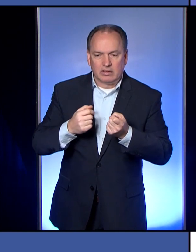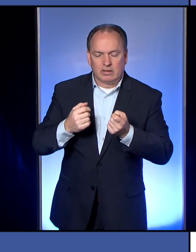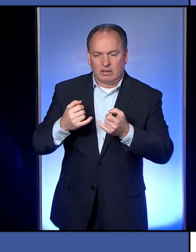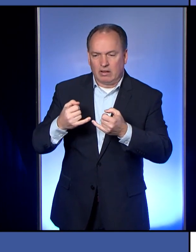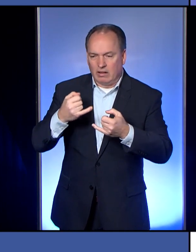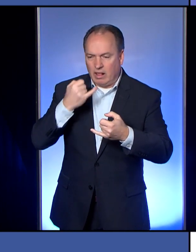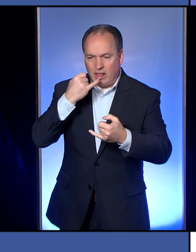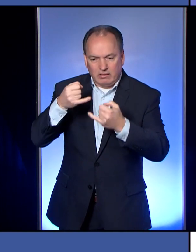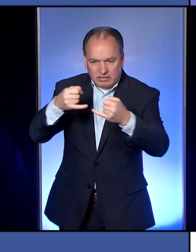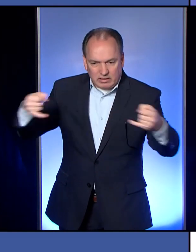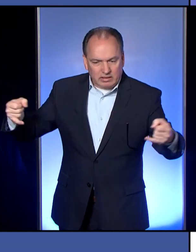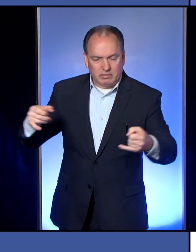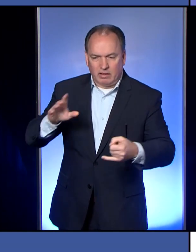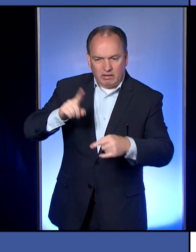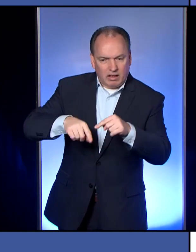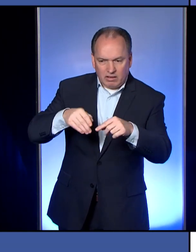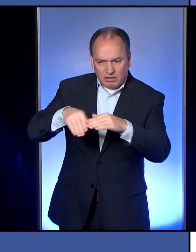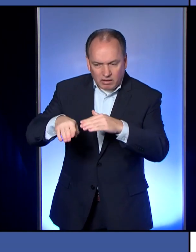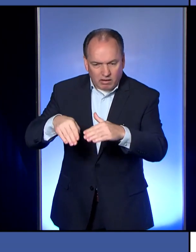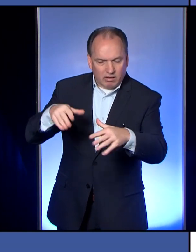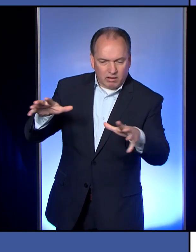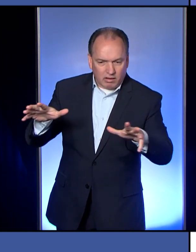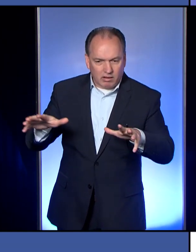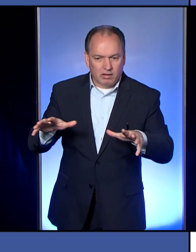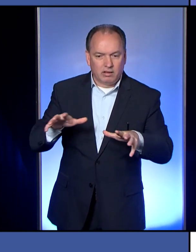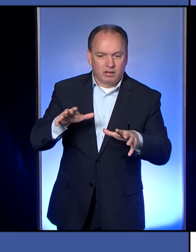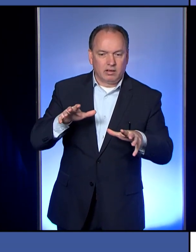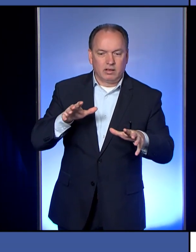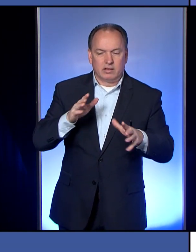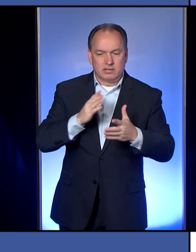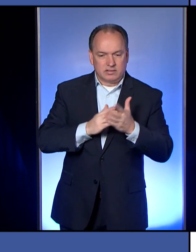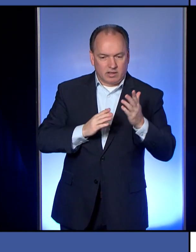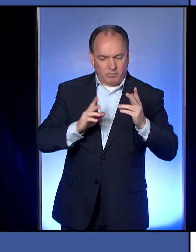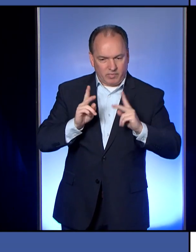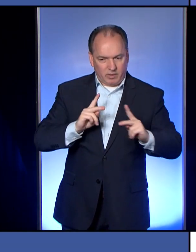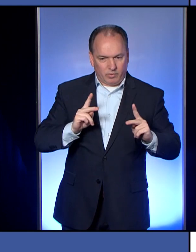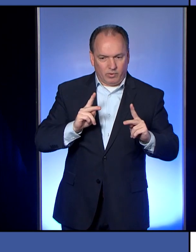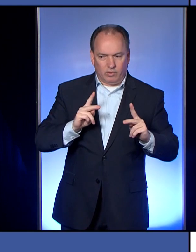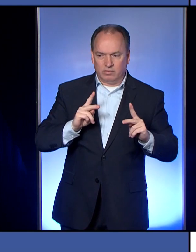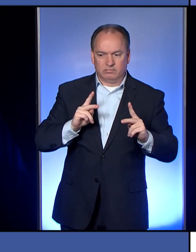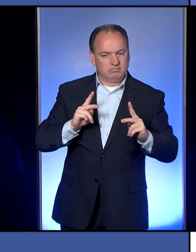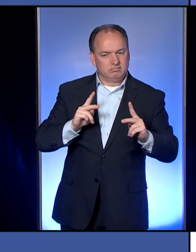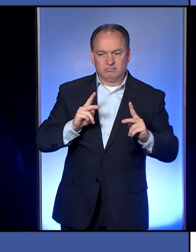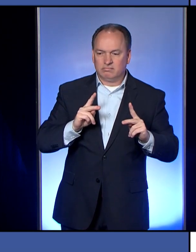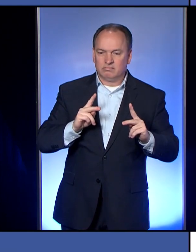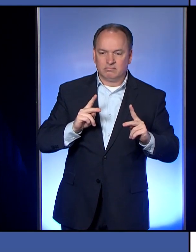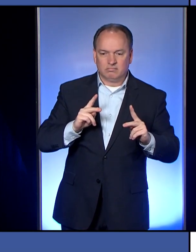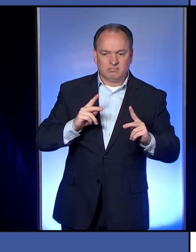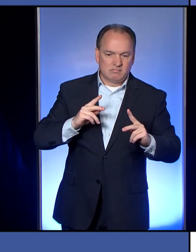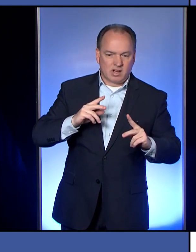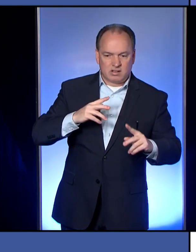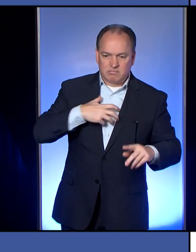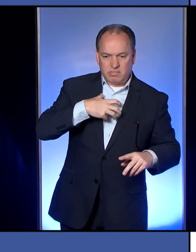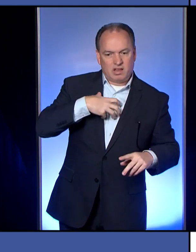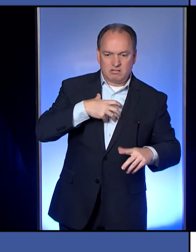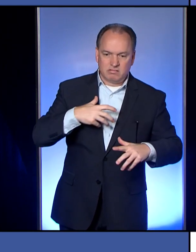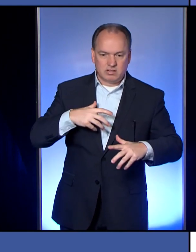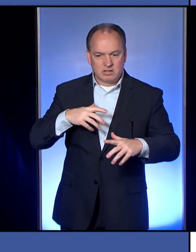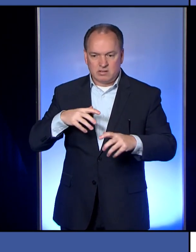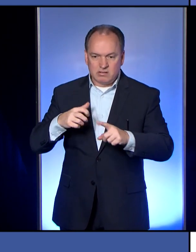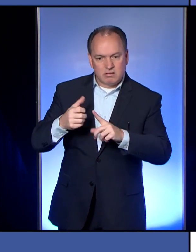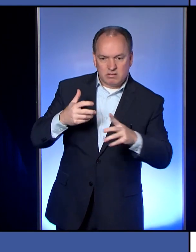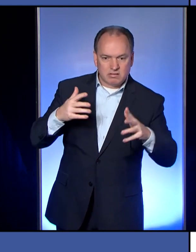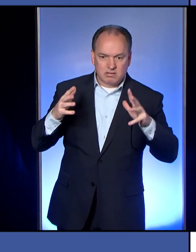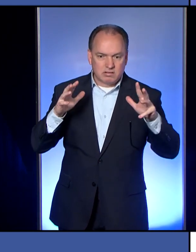have, uh, we have people being abusive to the workers at those stores. What is